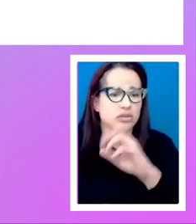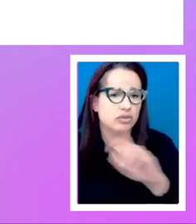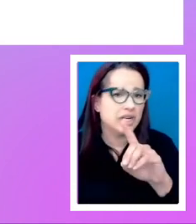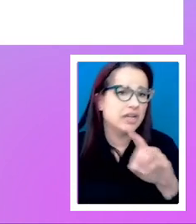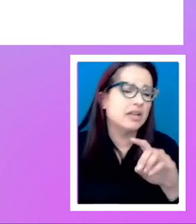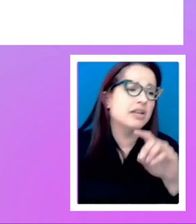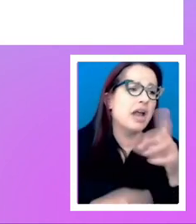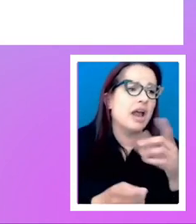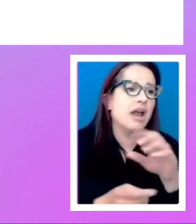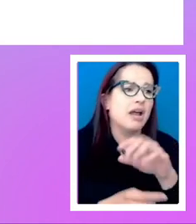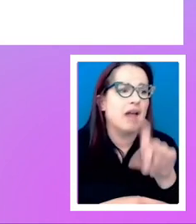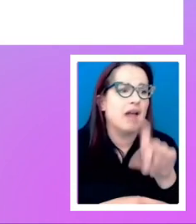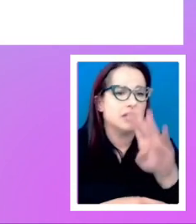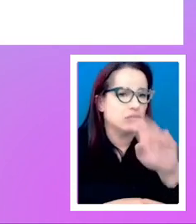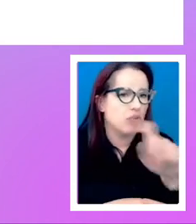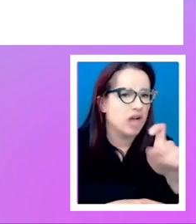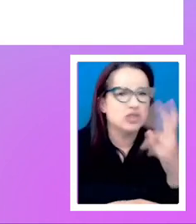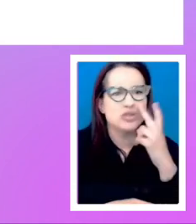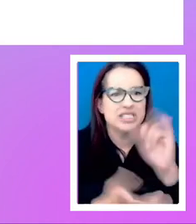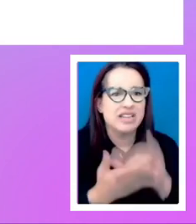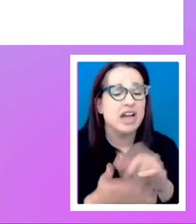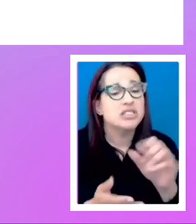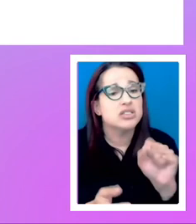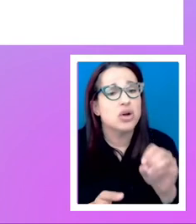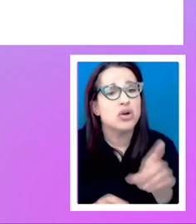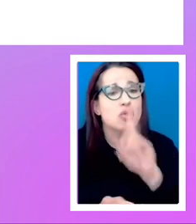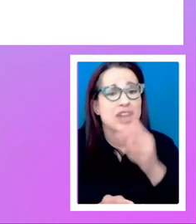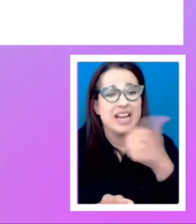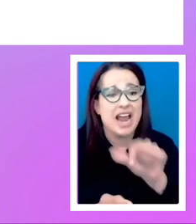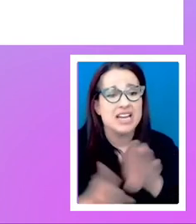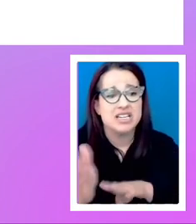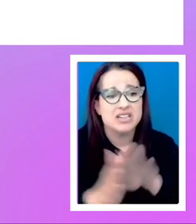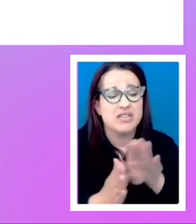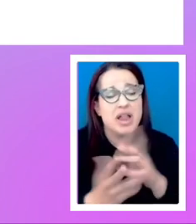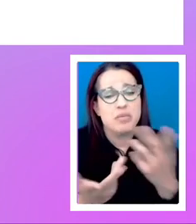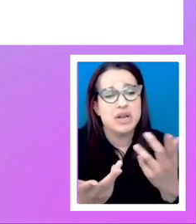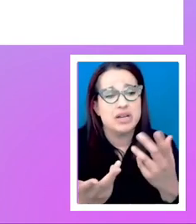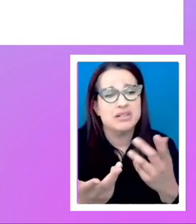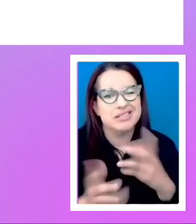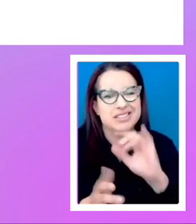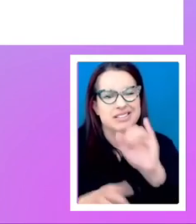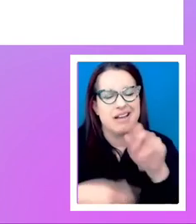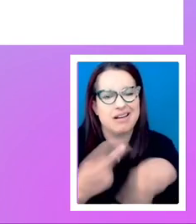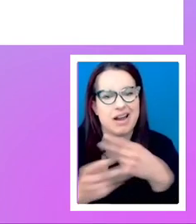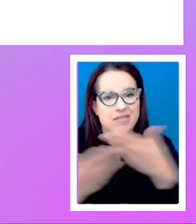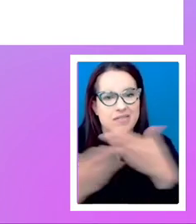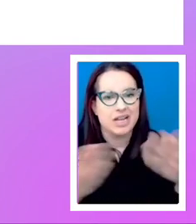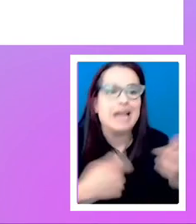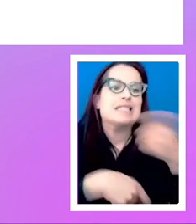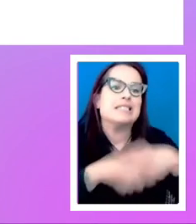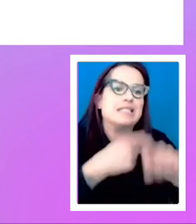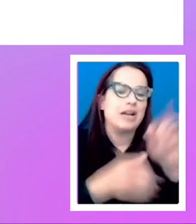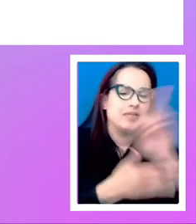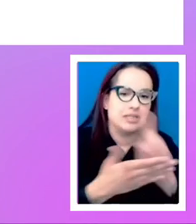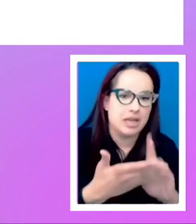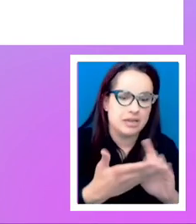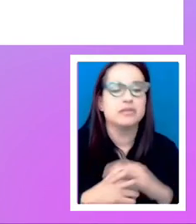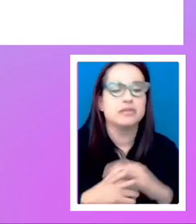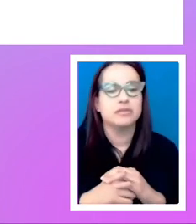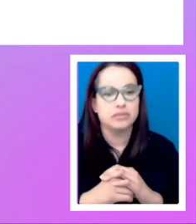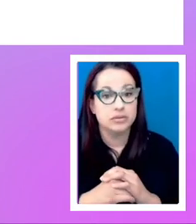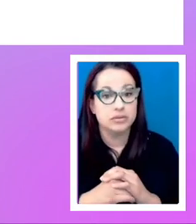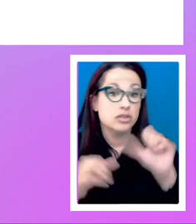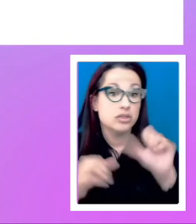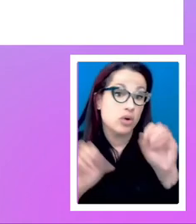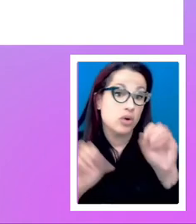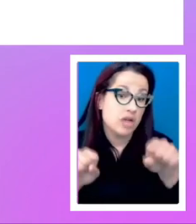of thing, building user interfaces is really, if I do any web development, it's that kind of stuff rather than, than sort of design, as it were. So